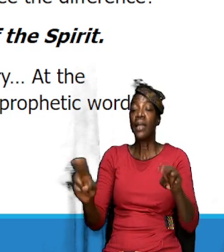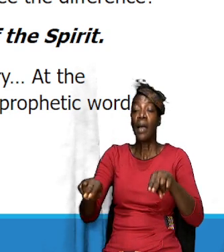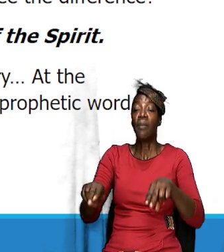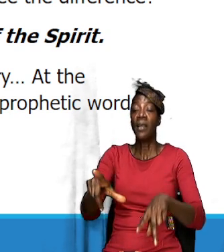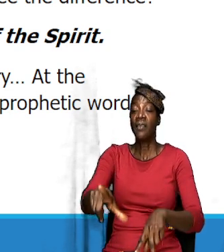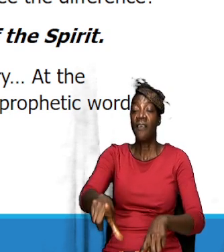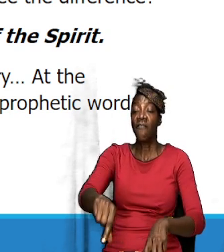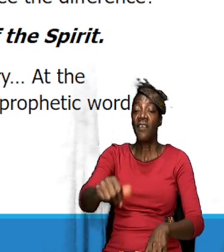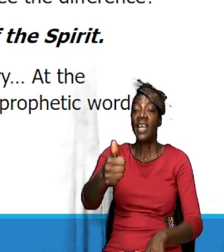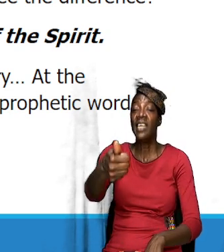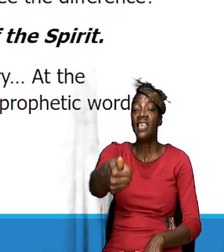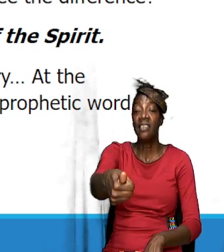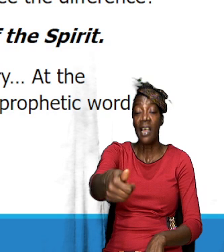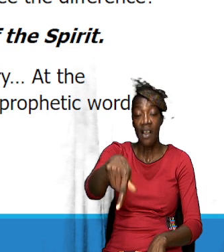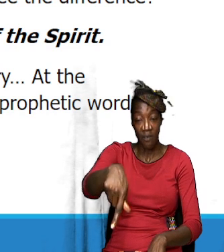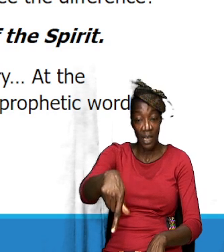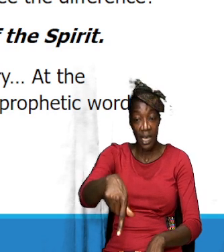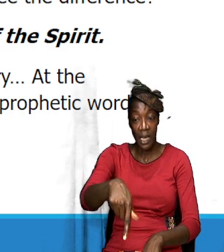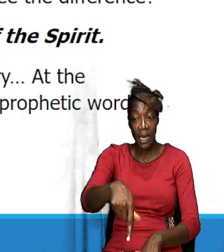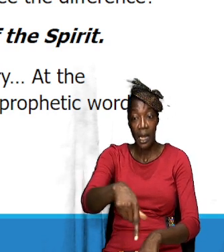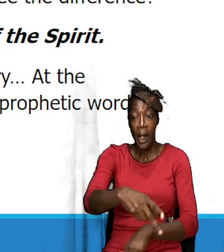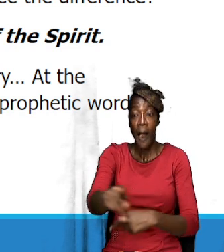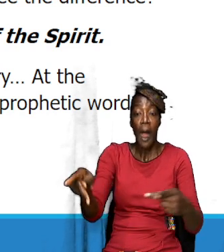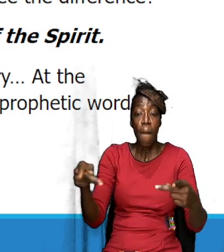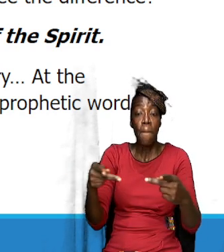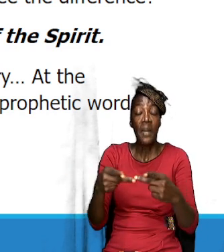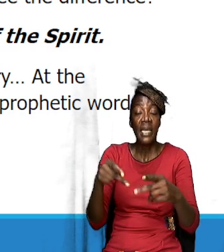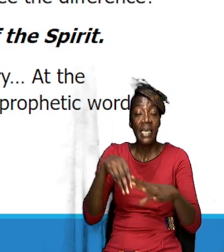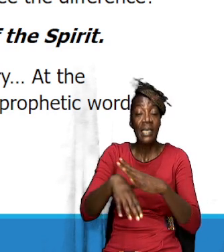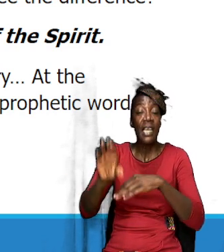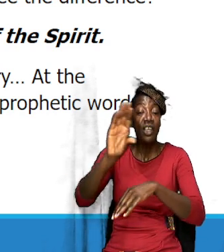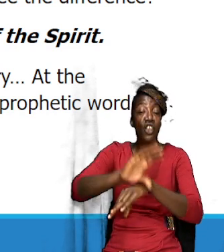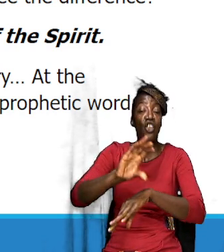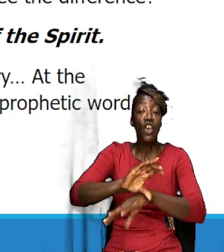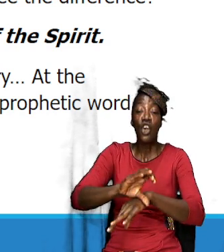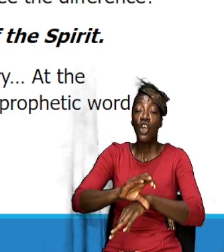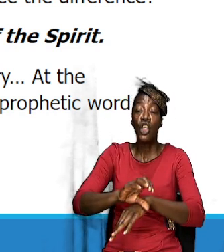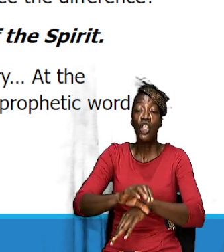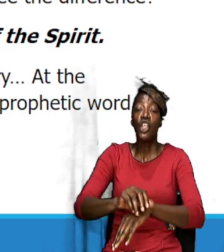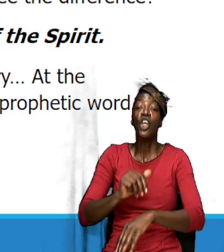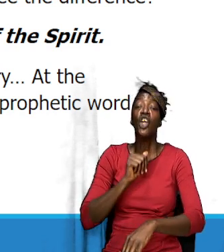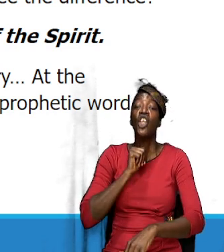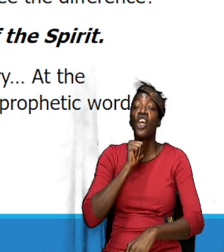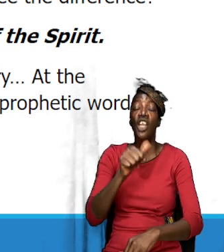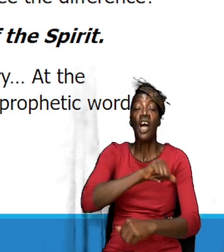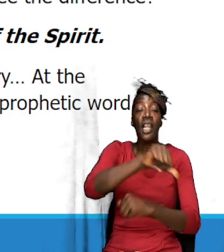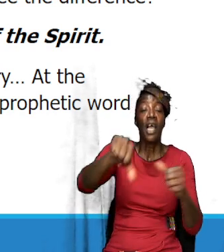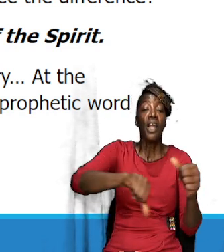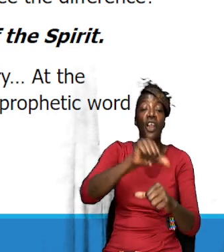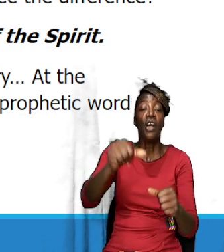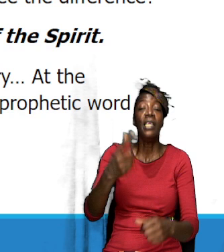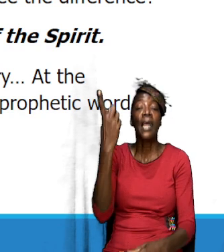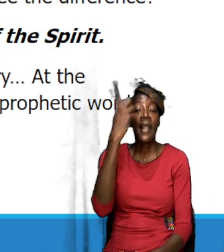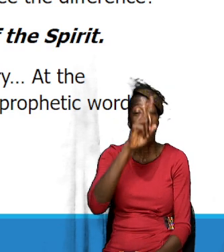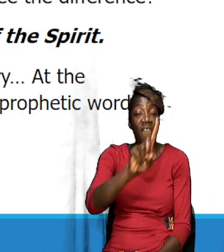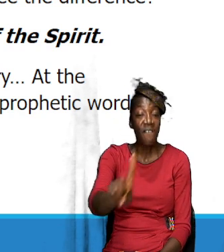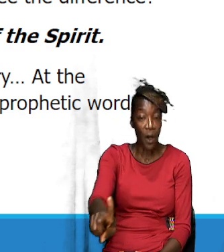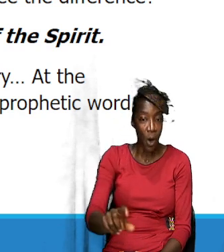in a position in the church that we are not anointed for.